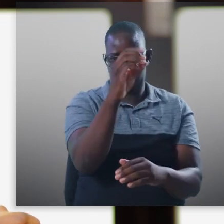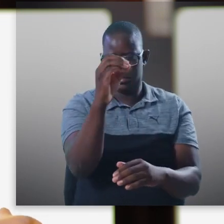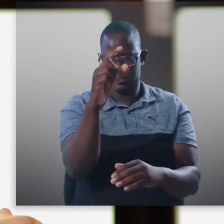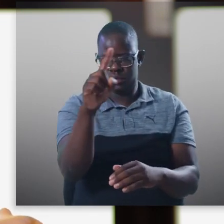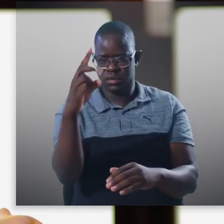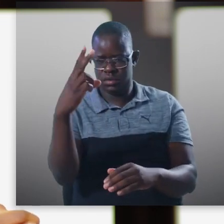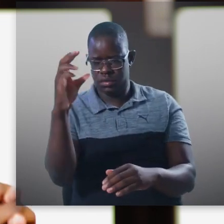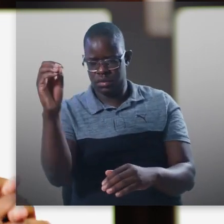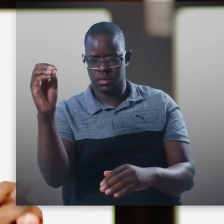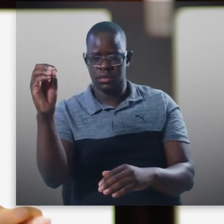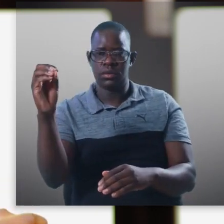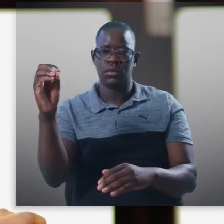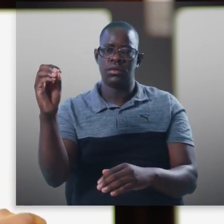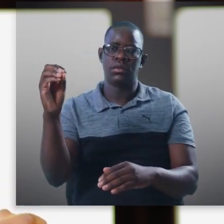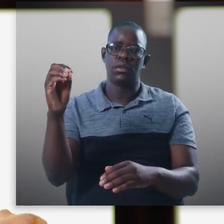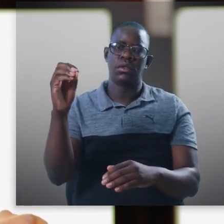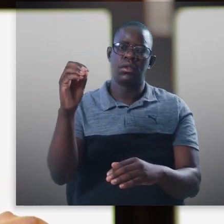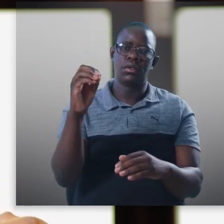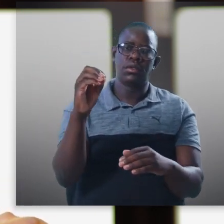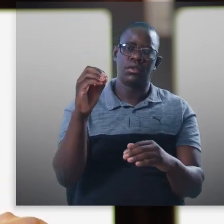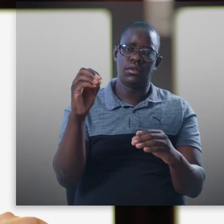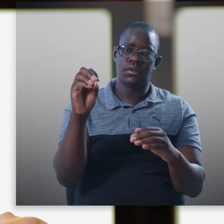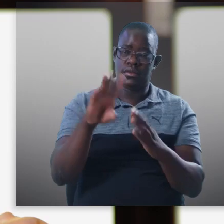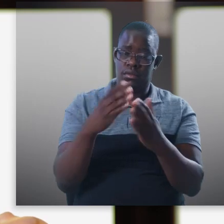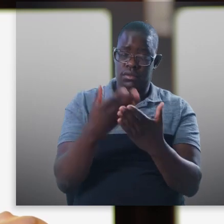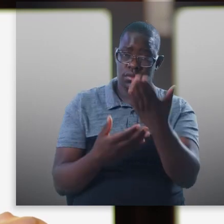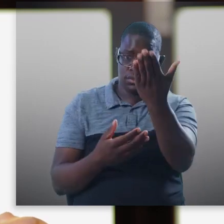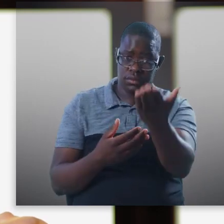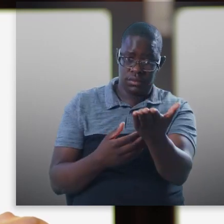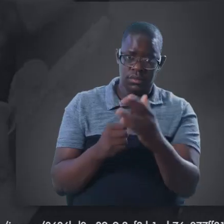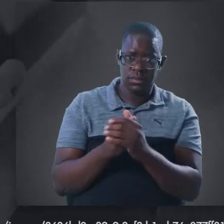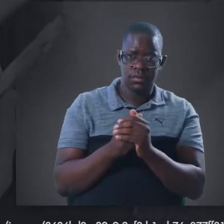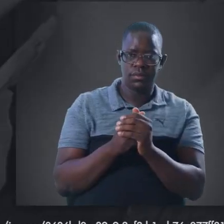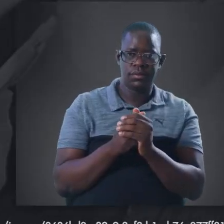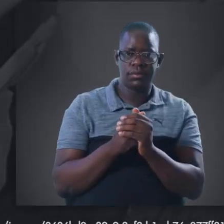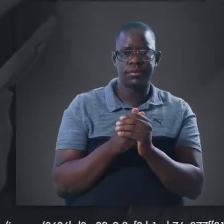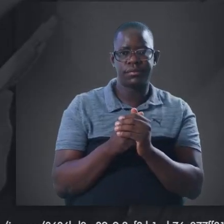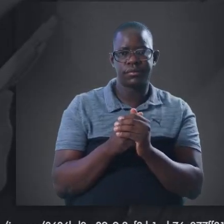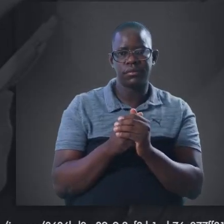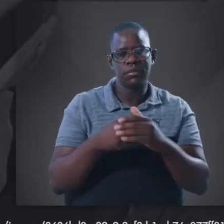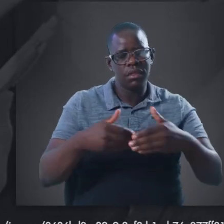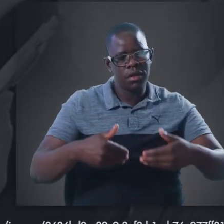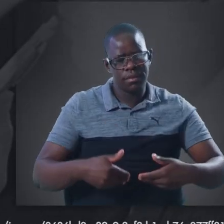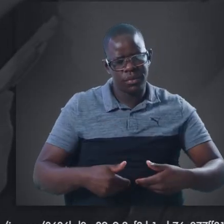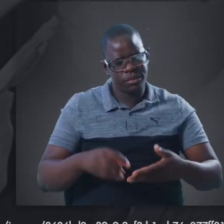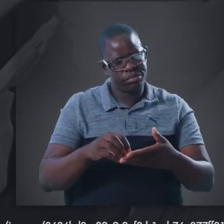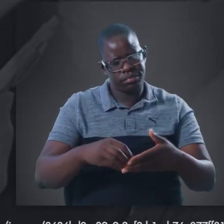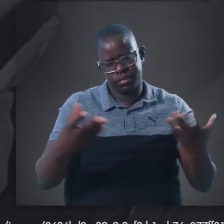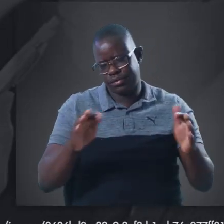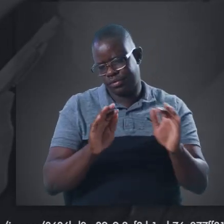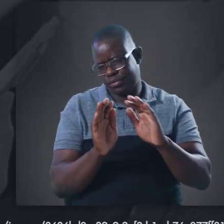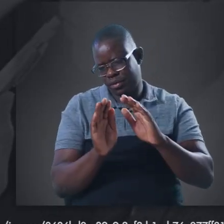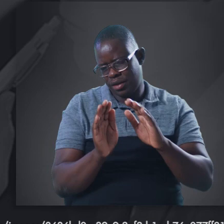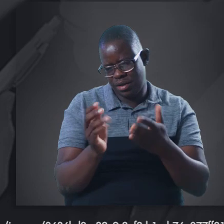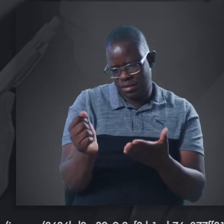Development Goals, which was introduced in the year 2000 at the beginning of a new millennium. The Millennium Development Goals